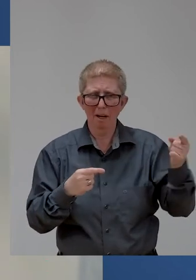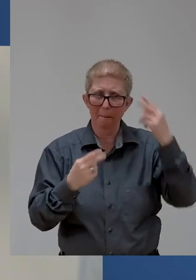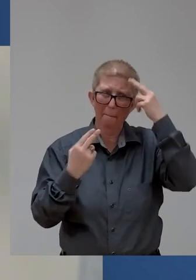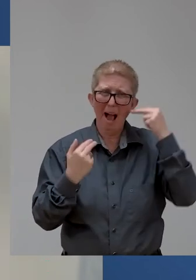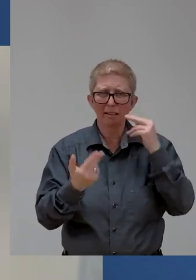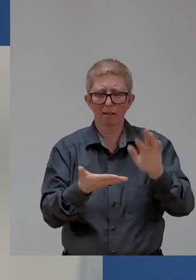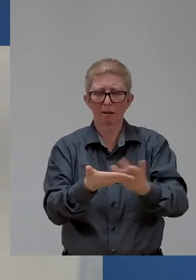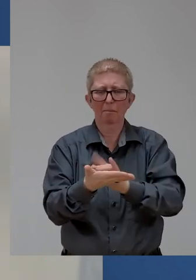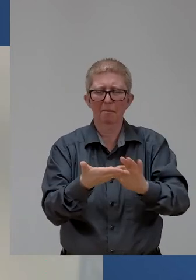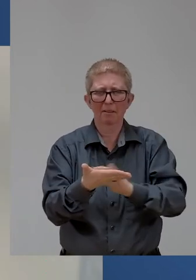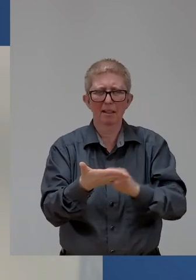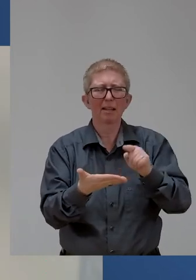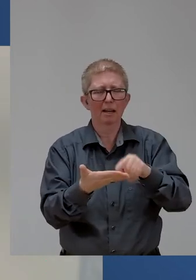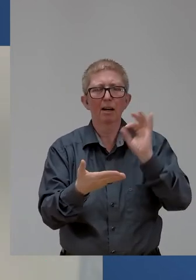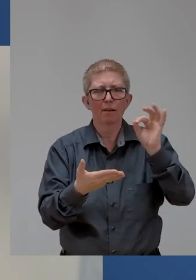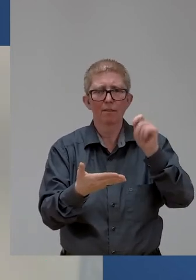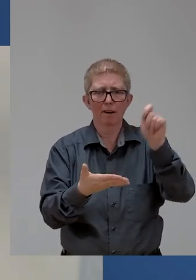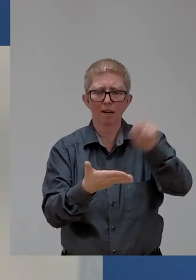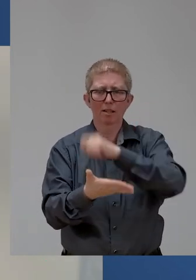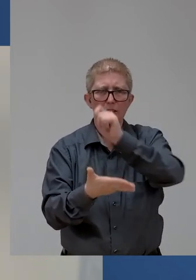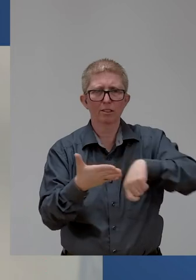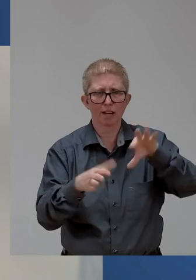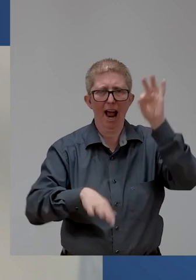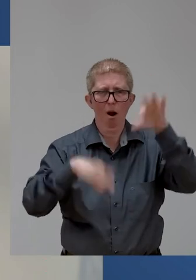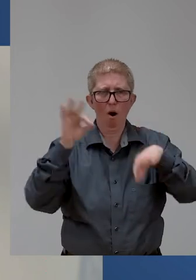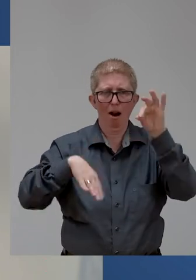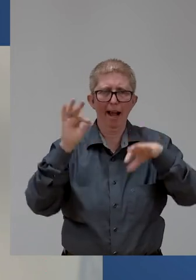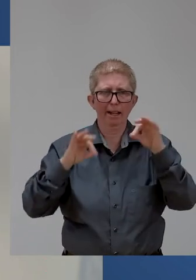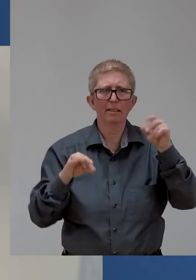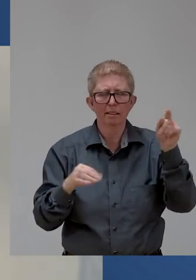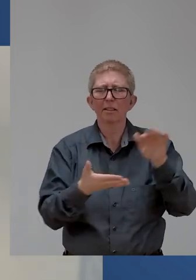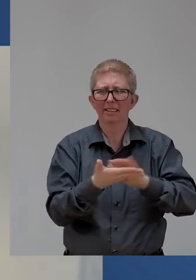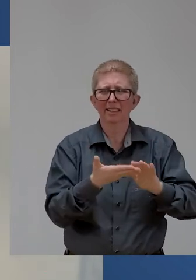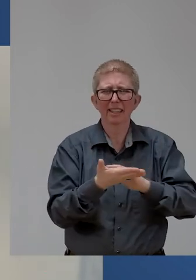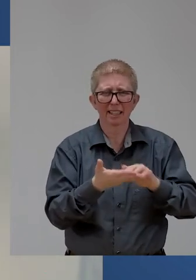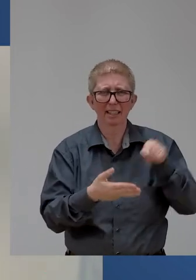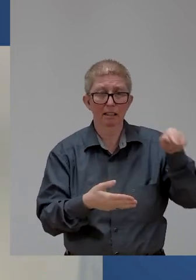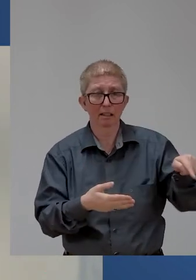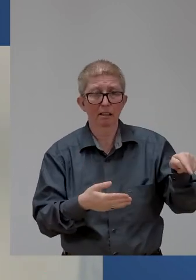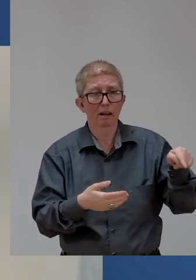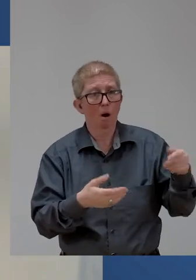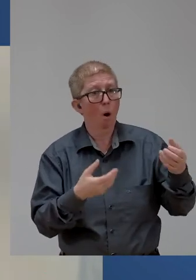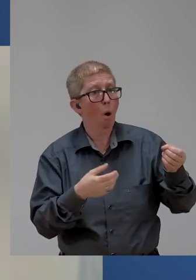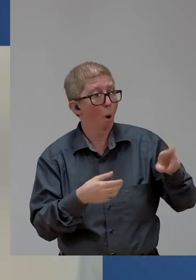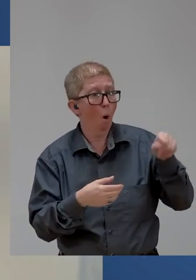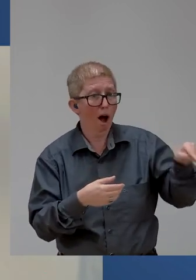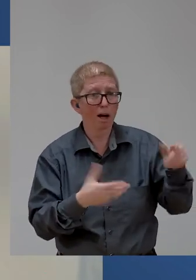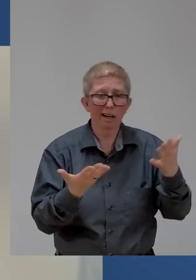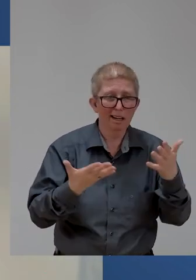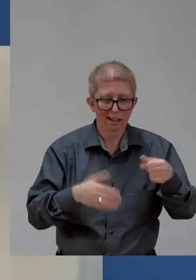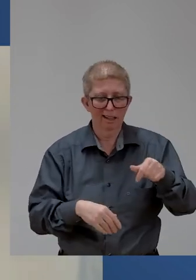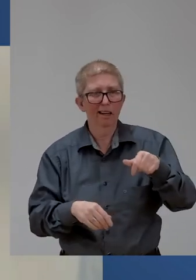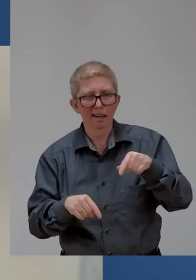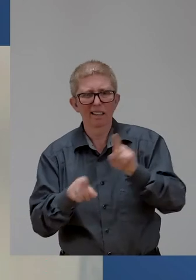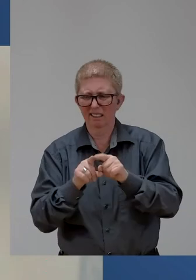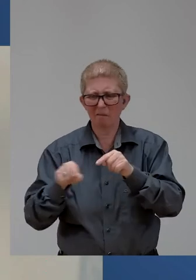so he could vote on resolutions along with his peers without disabilities. It, in my opinion, took way too long to explain